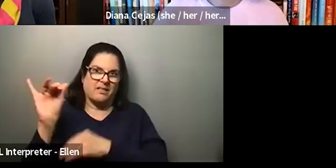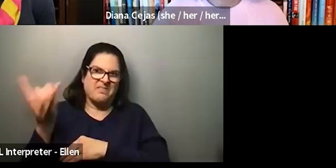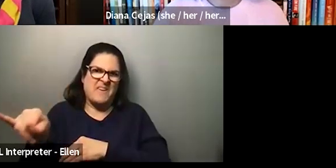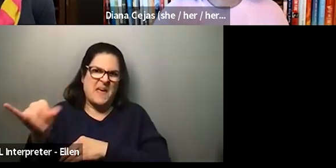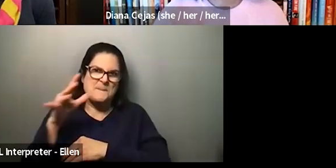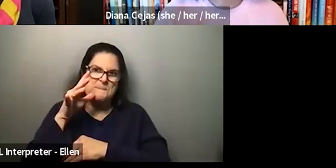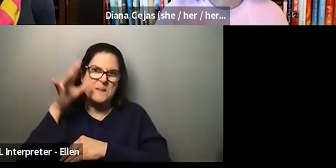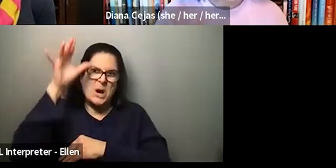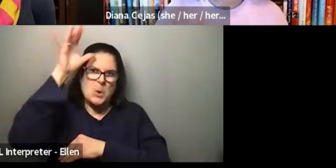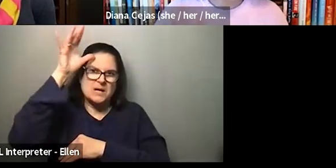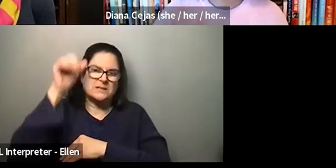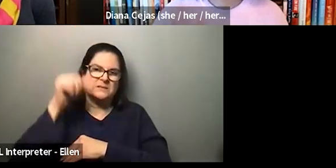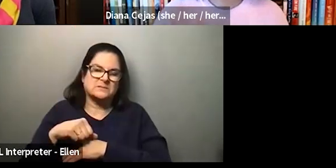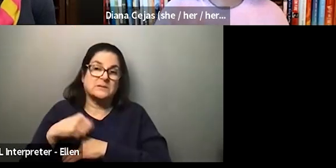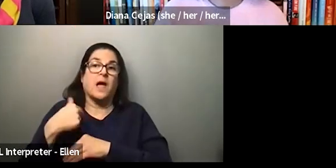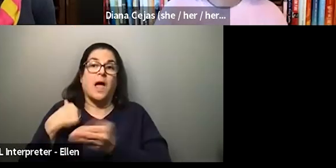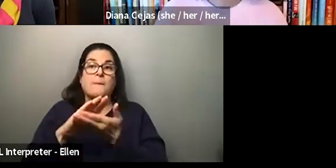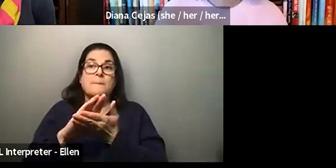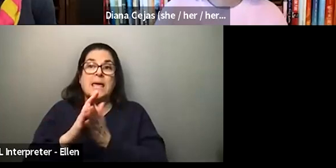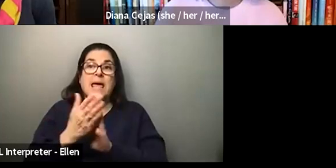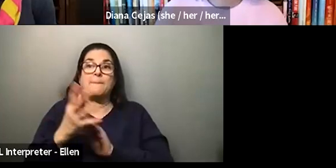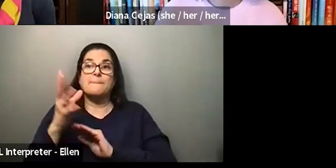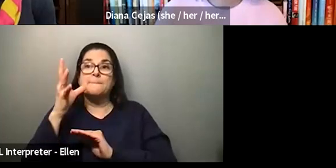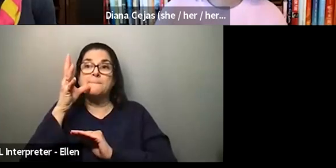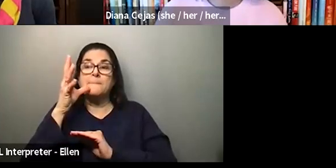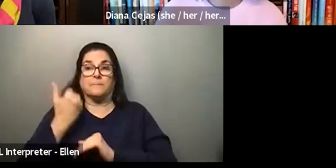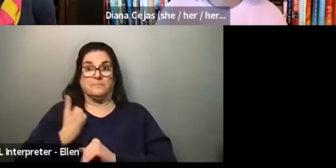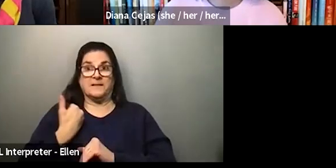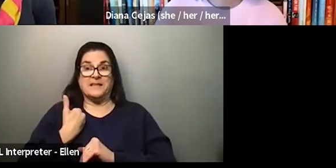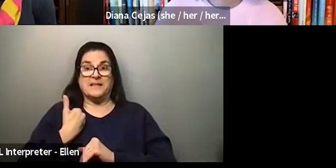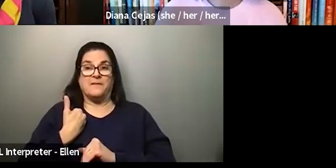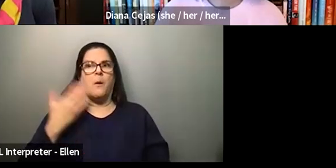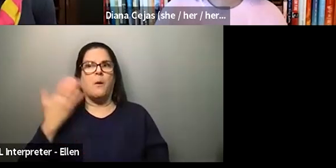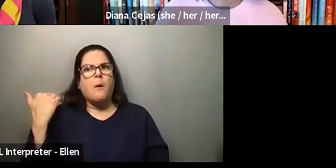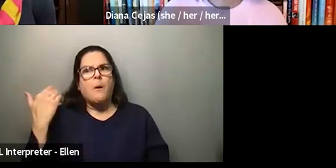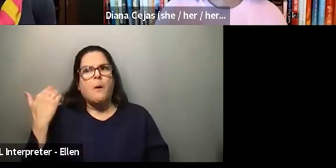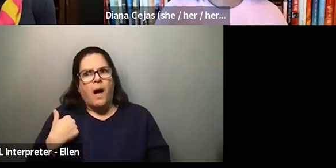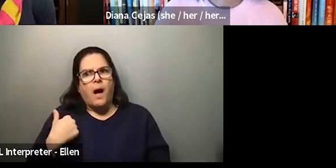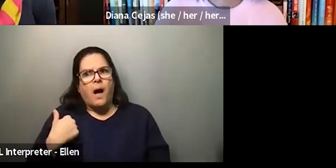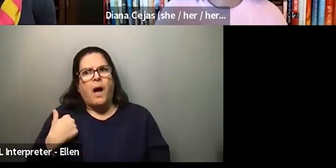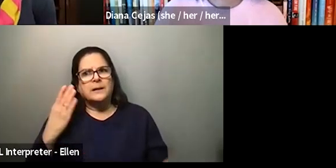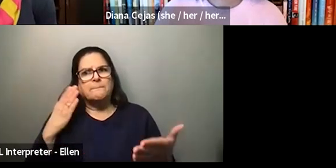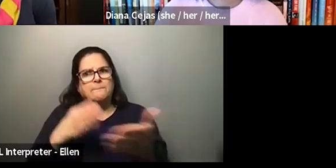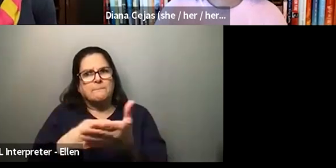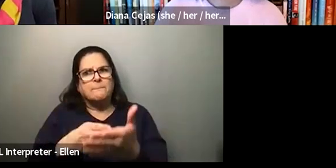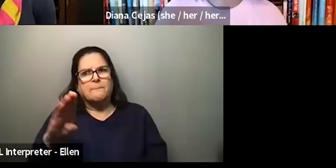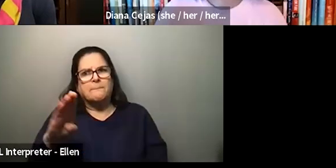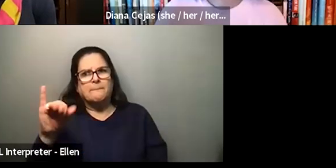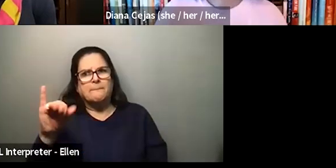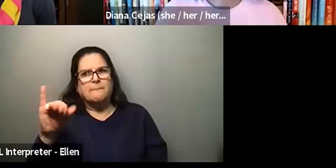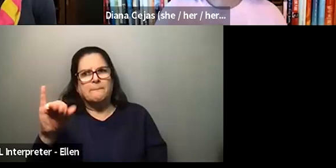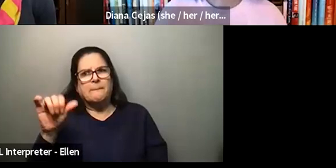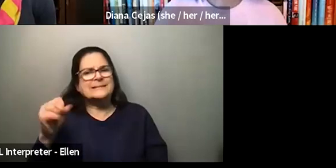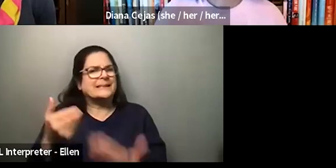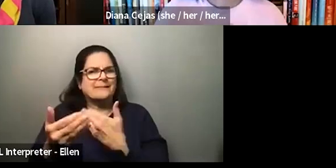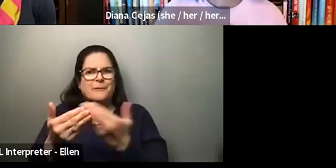felt like that when I became a parent, I realized how much of my own bias I had, even as a disabled person, about how I sometimes